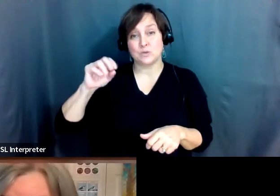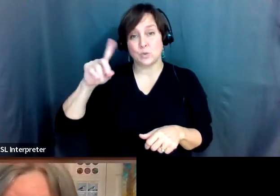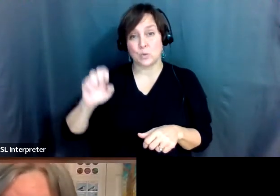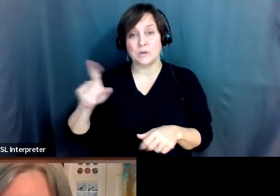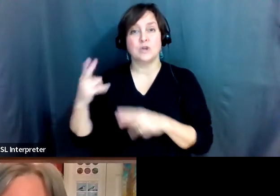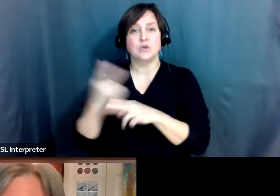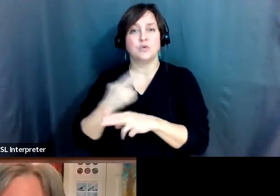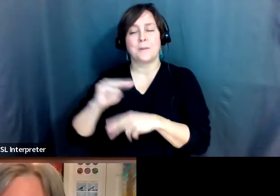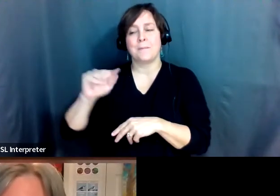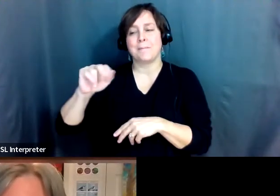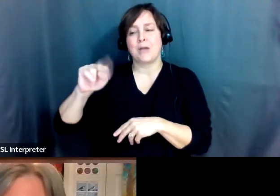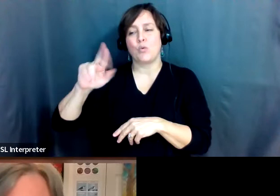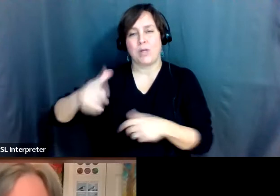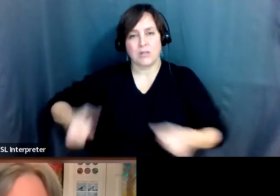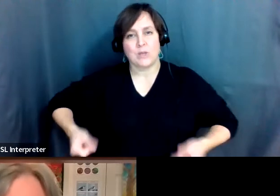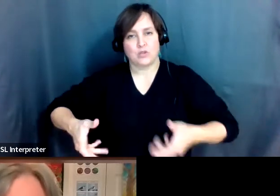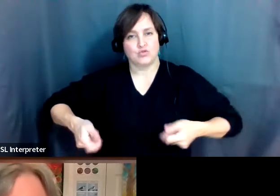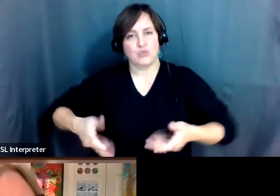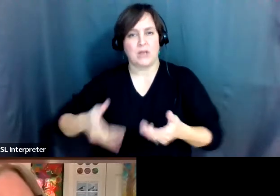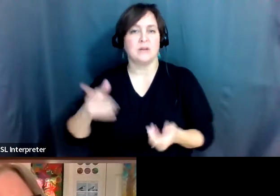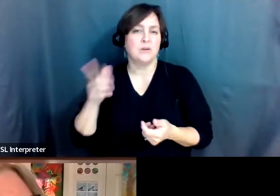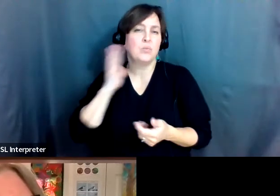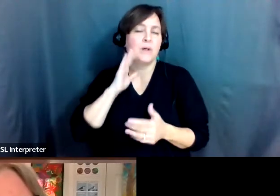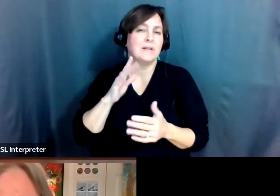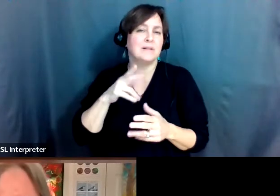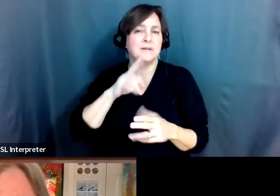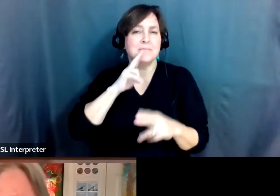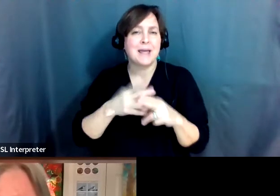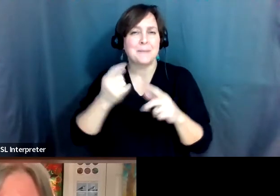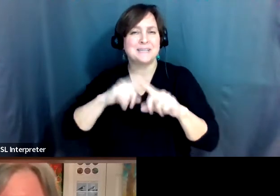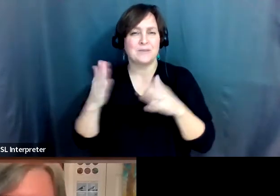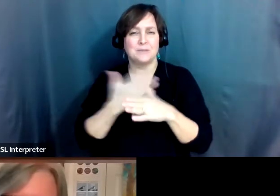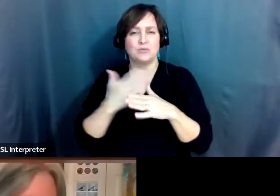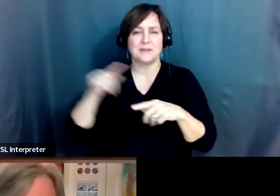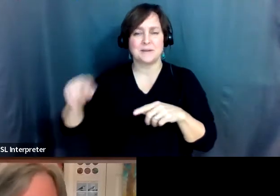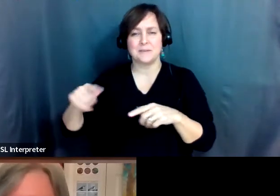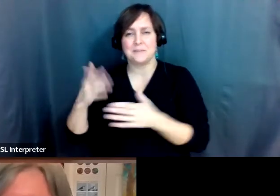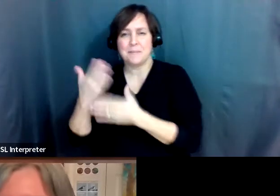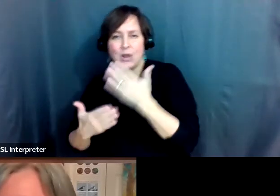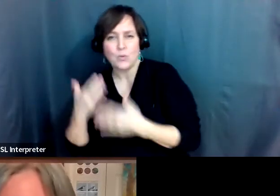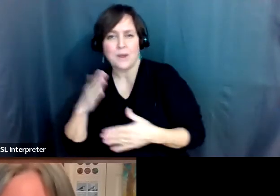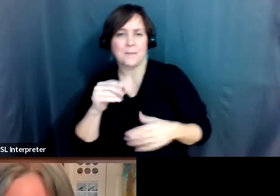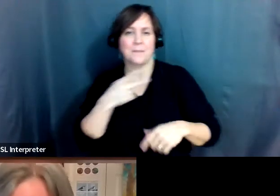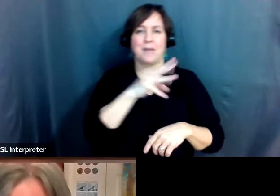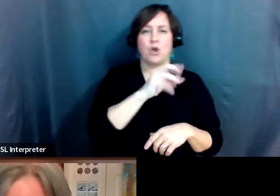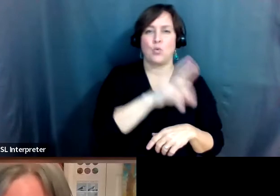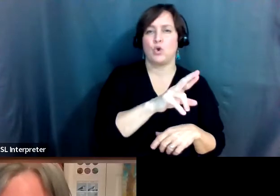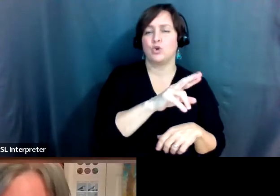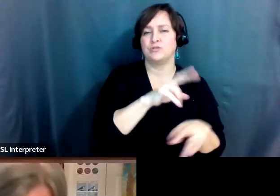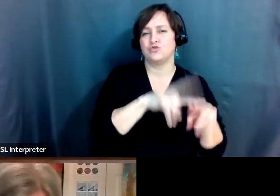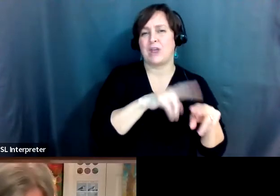a manual wheelchair. And we'll talk a little bit, I guess, a little bit about the difference between manual and power wheelchairs today, but